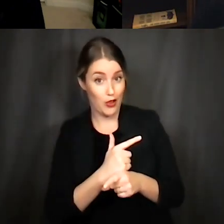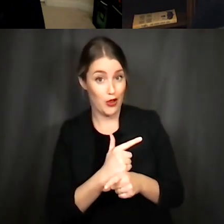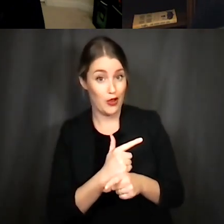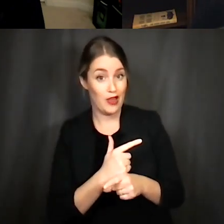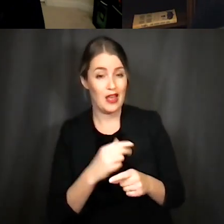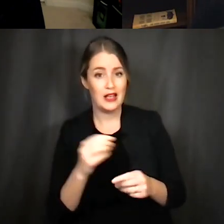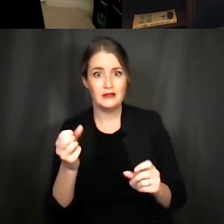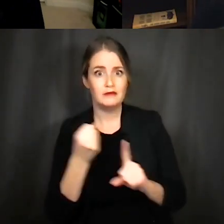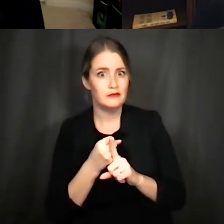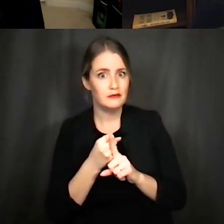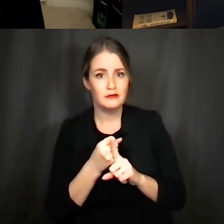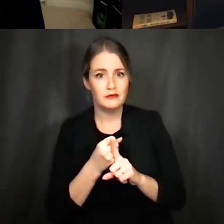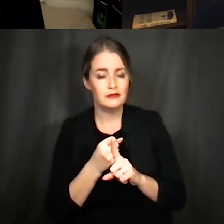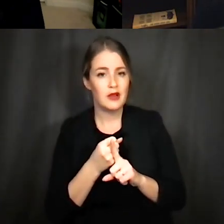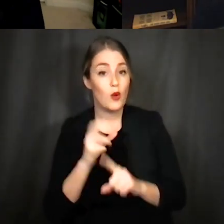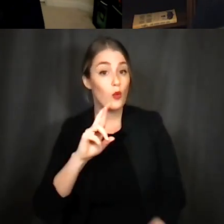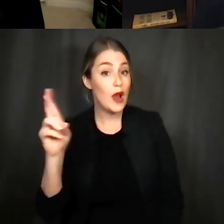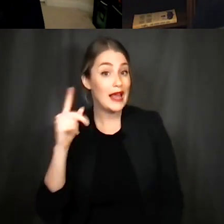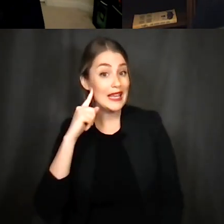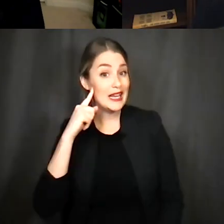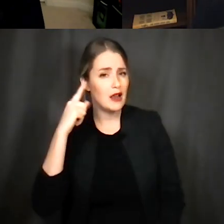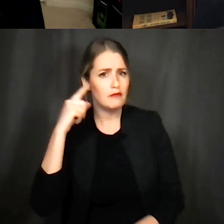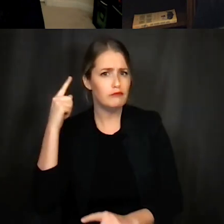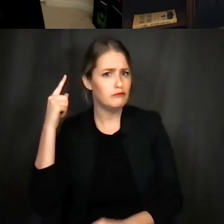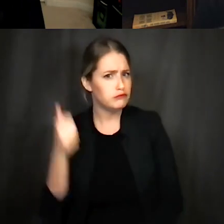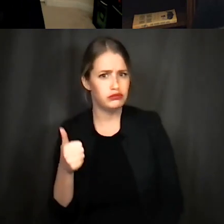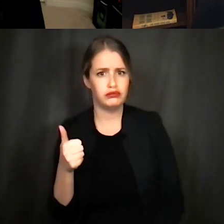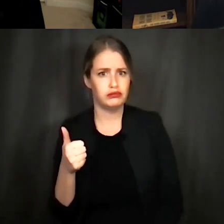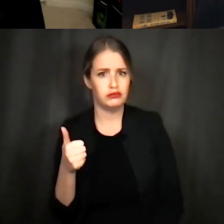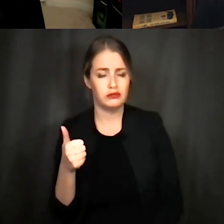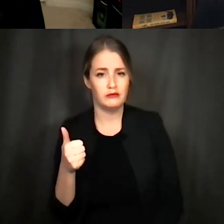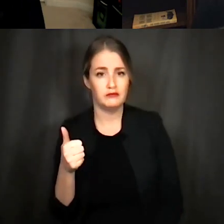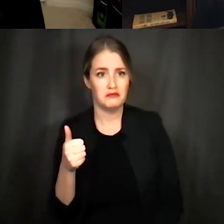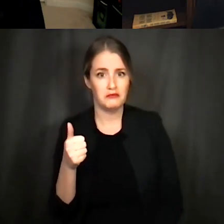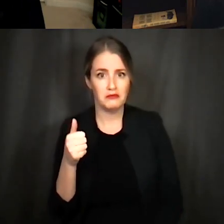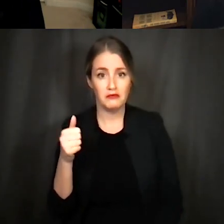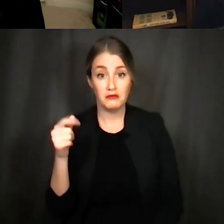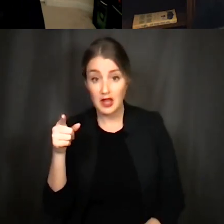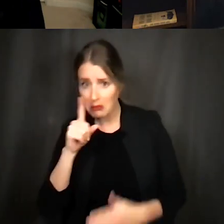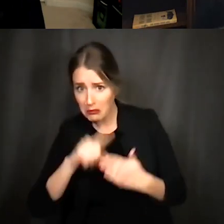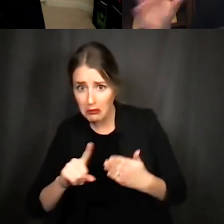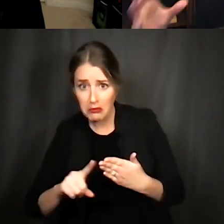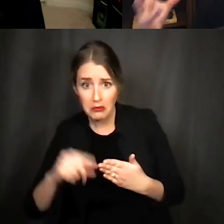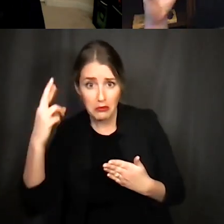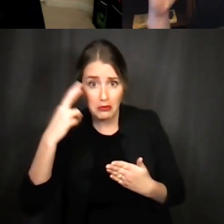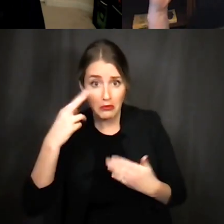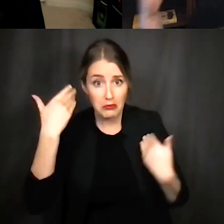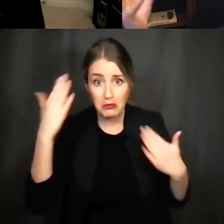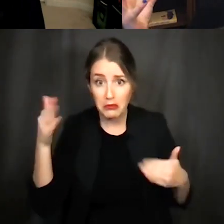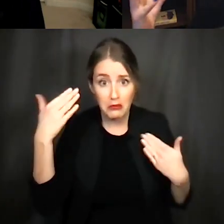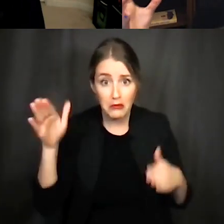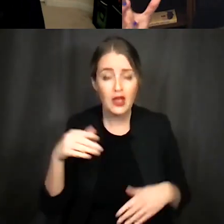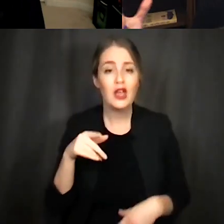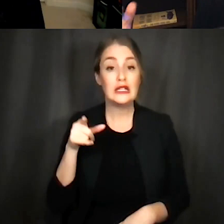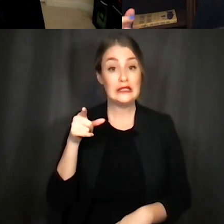hearing loss in his right ear for no reason that they could find and so now he has a hearing aid on his